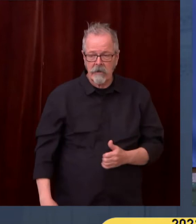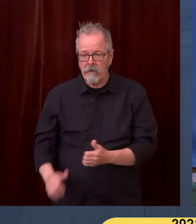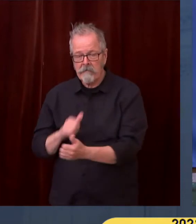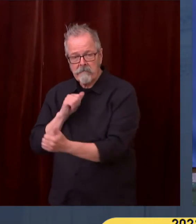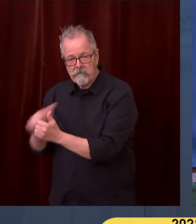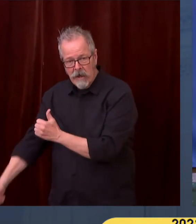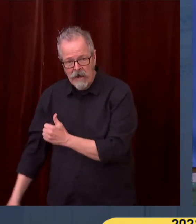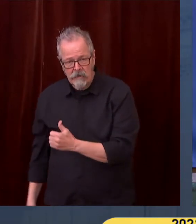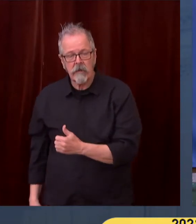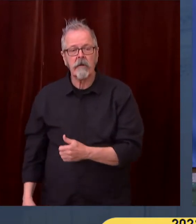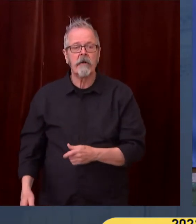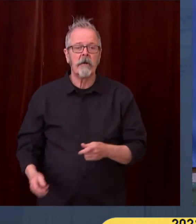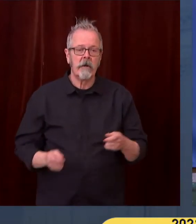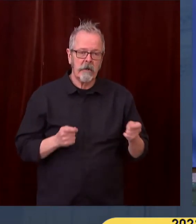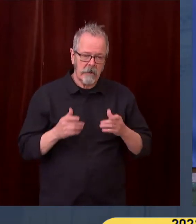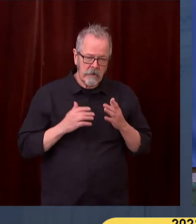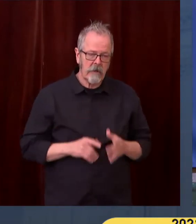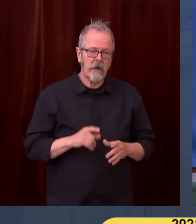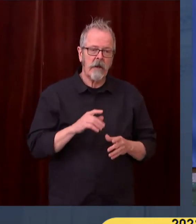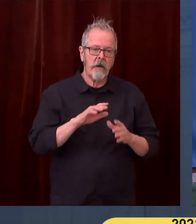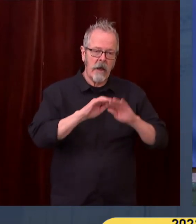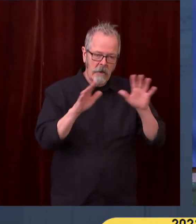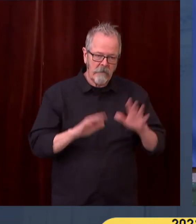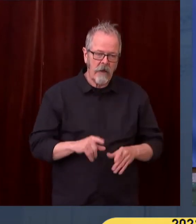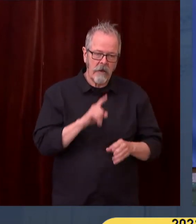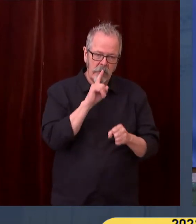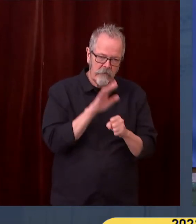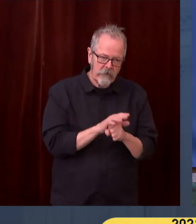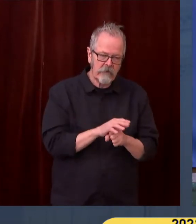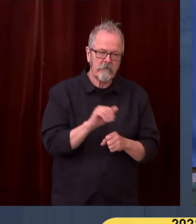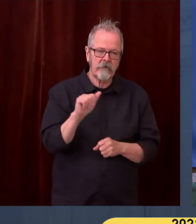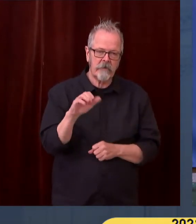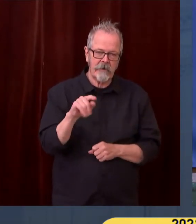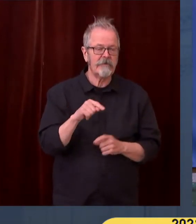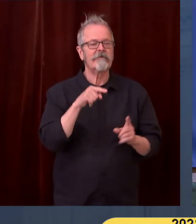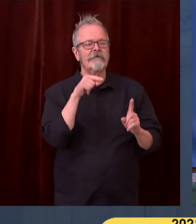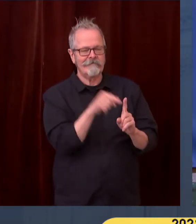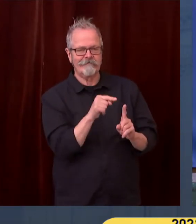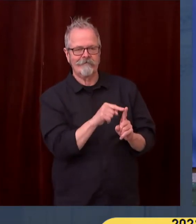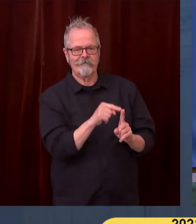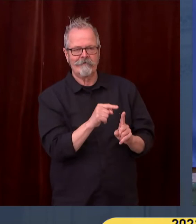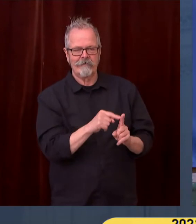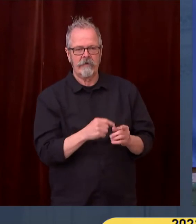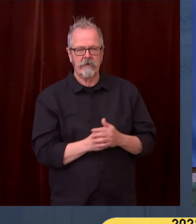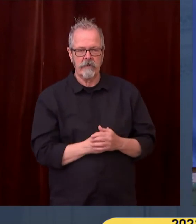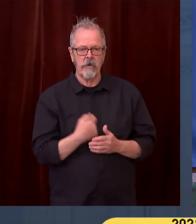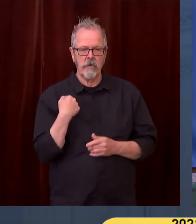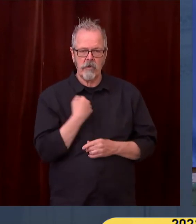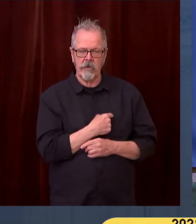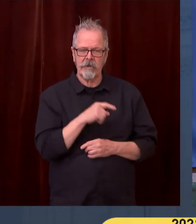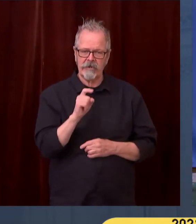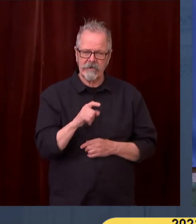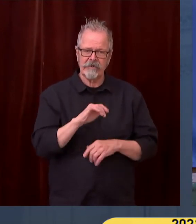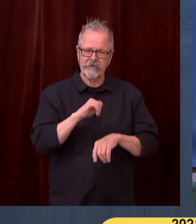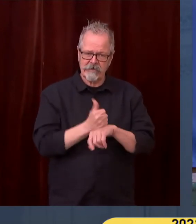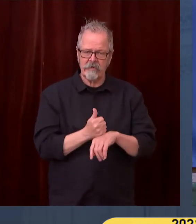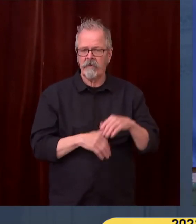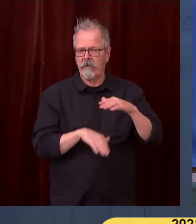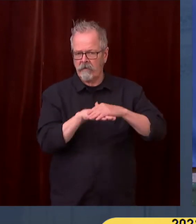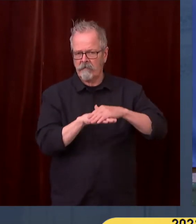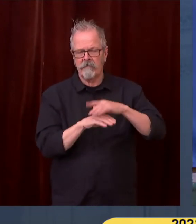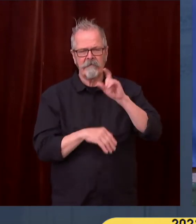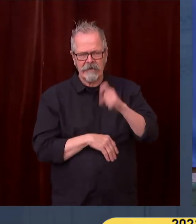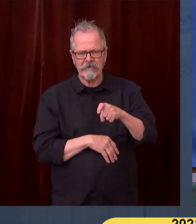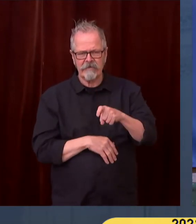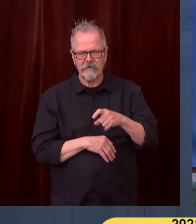year. And we do need a legally binding cap on pollution. The goal here is to reduce climate change, to